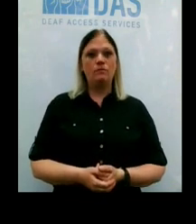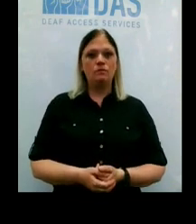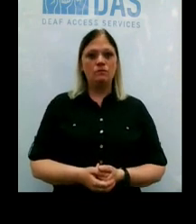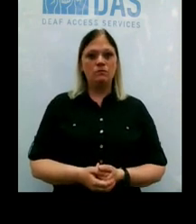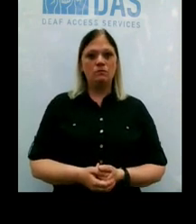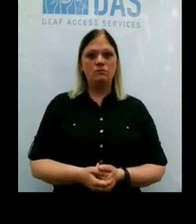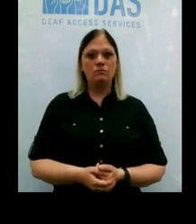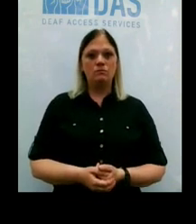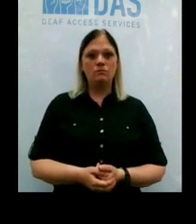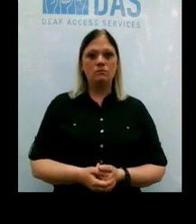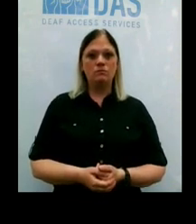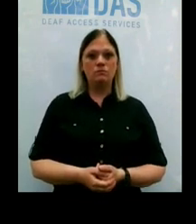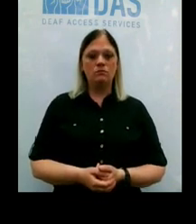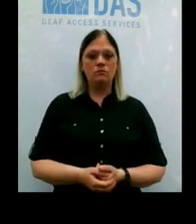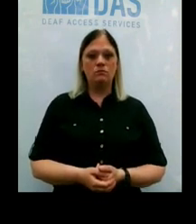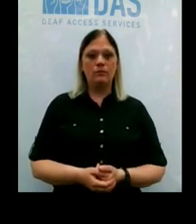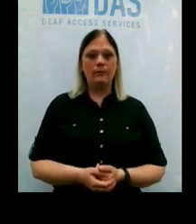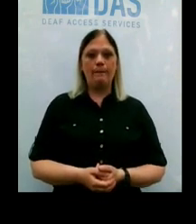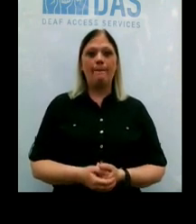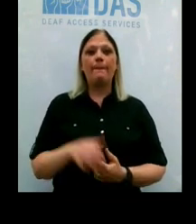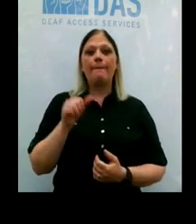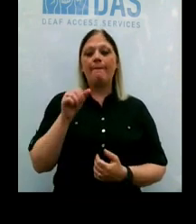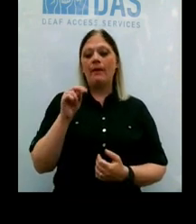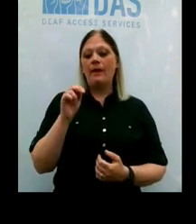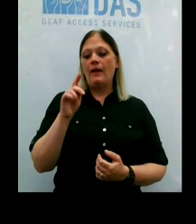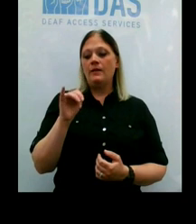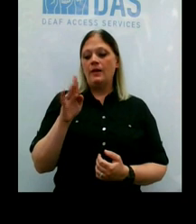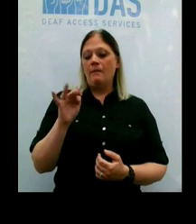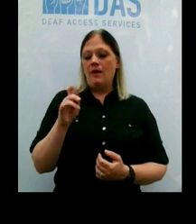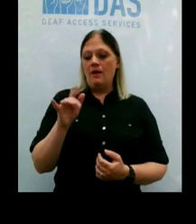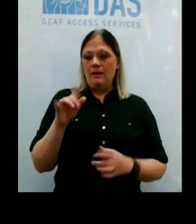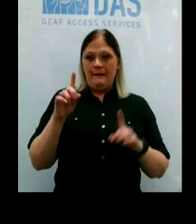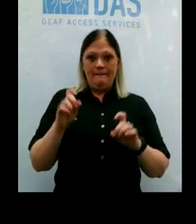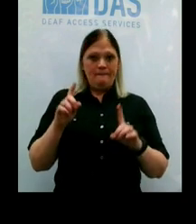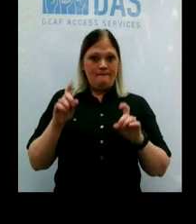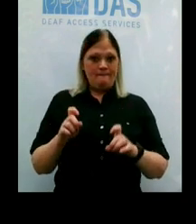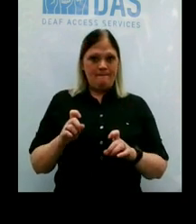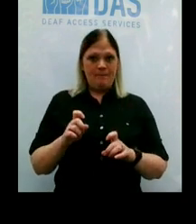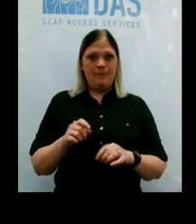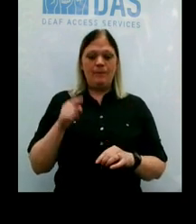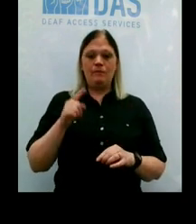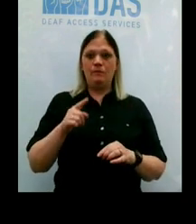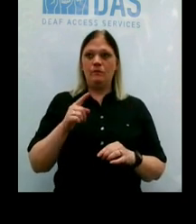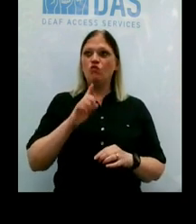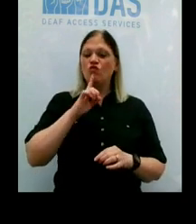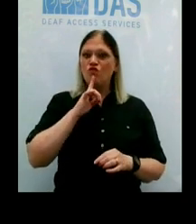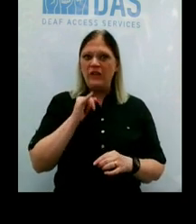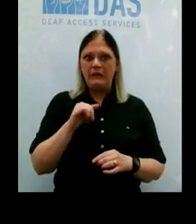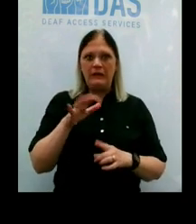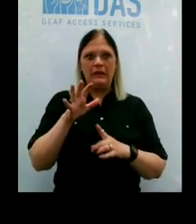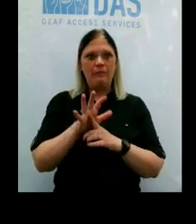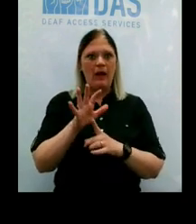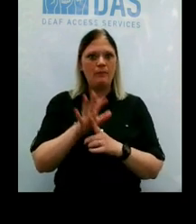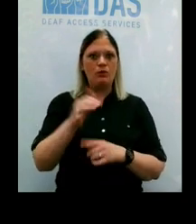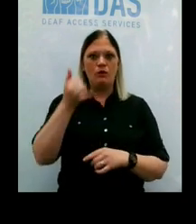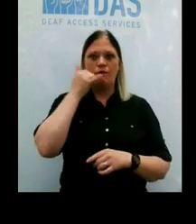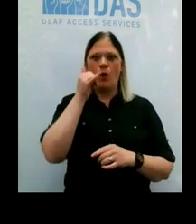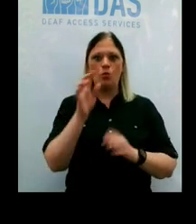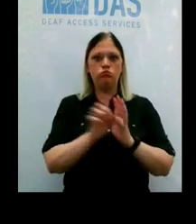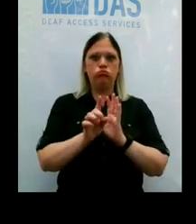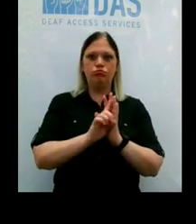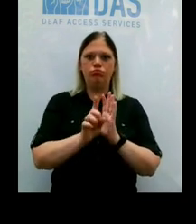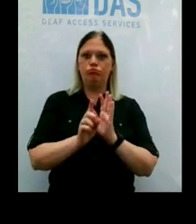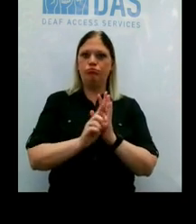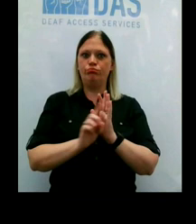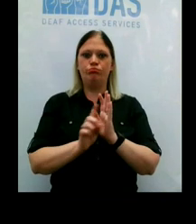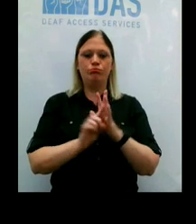So now we're talking about antibody testing from Erie County. So this has been super popular. We've had, our phones have been ringing off the